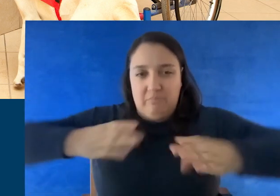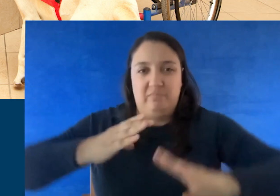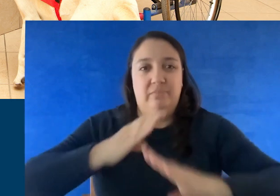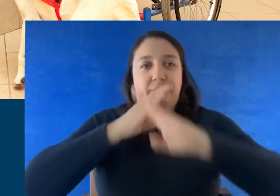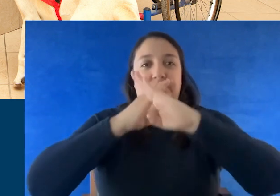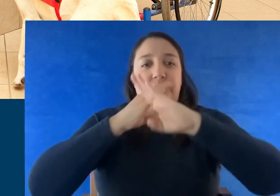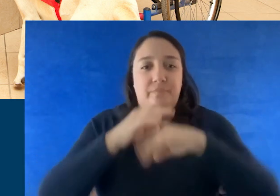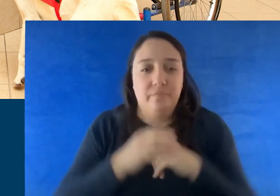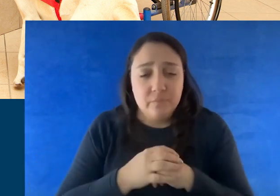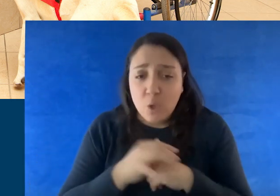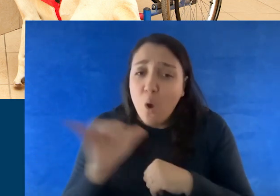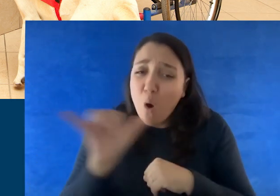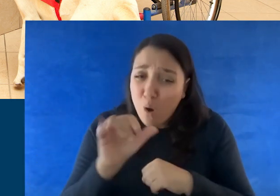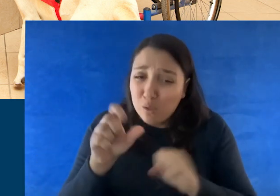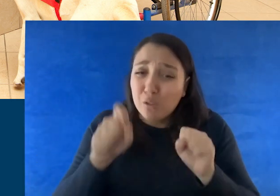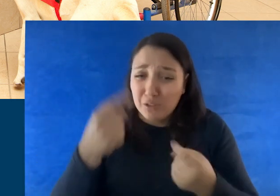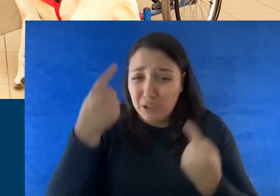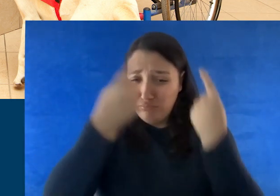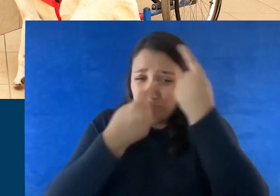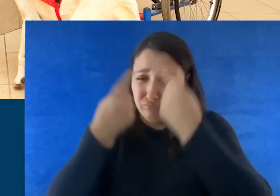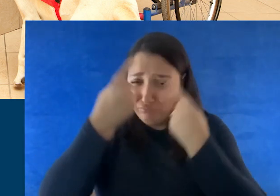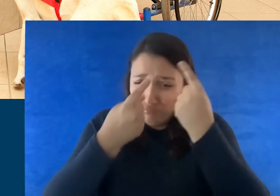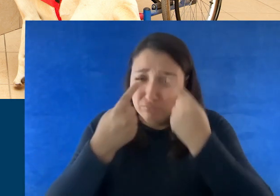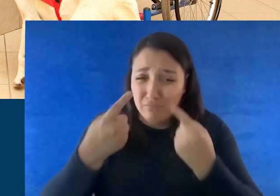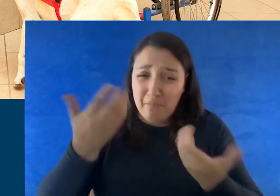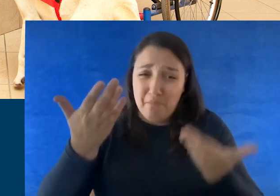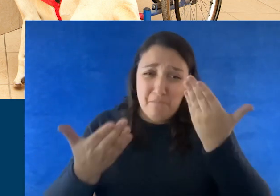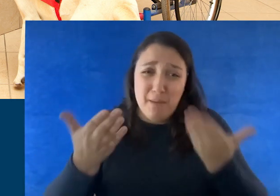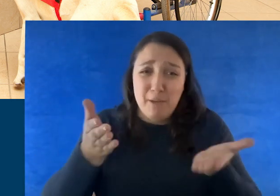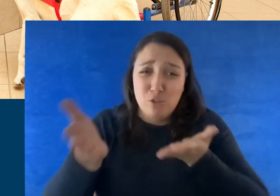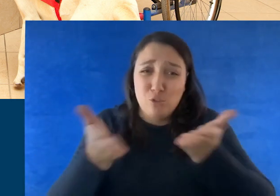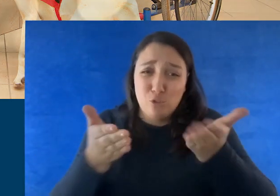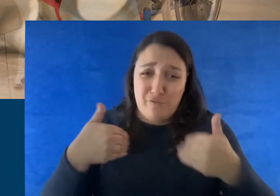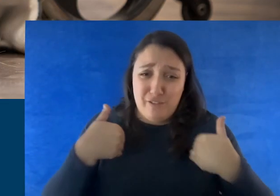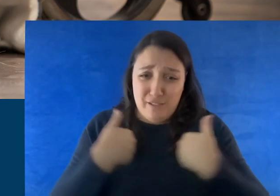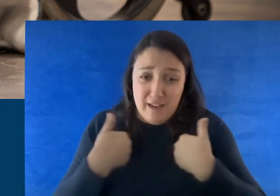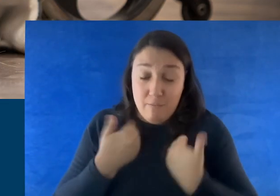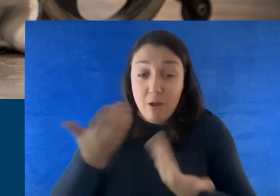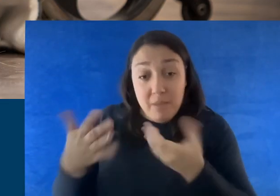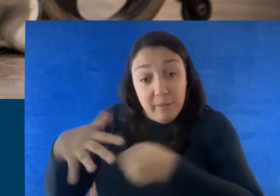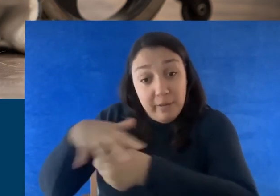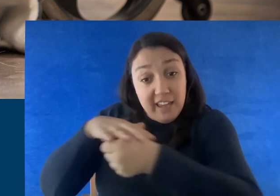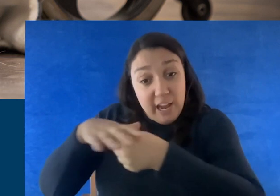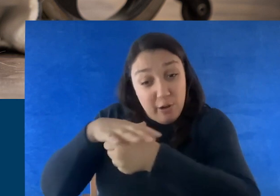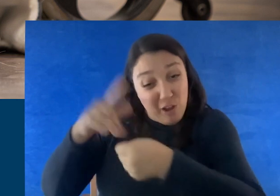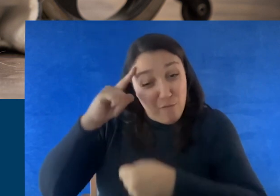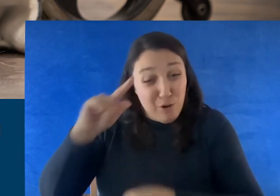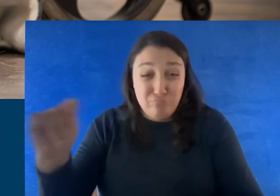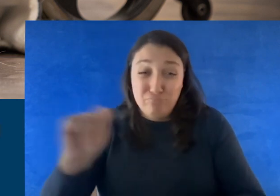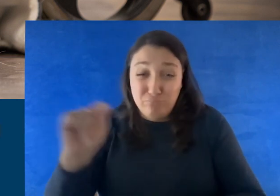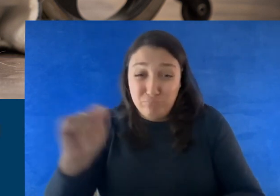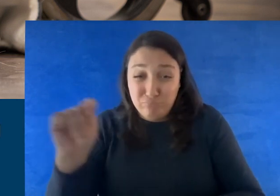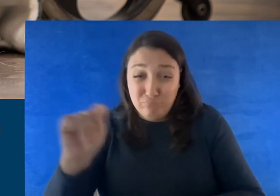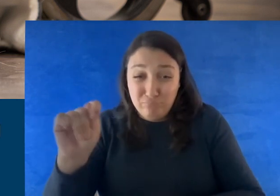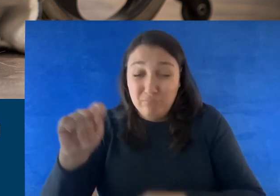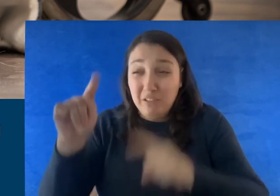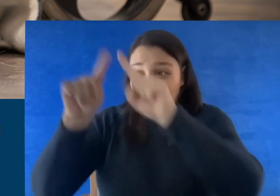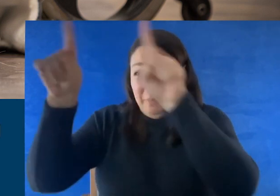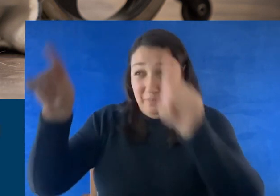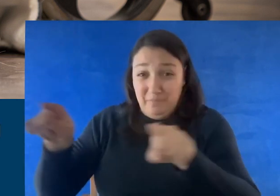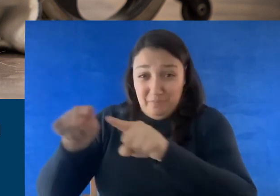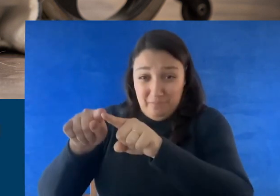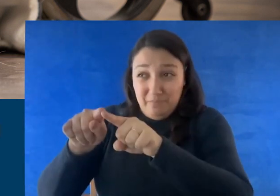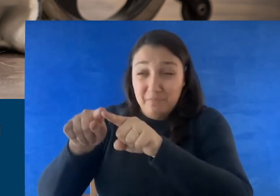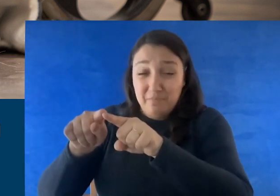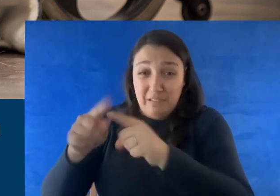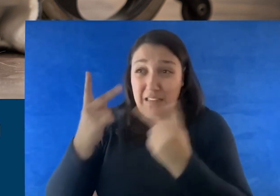Accommodations should be made for individuals with service animals, such as providing a designated animal relief area with signage, and